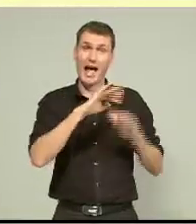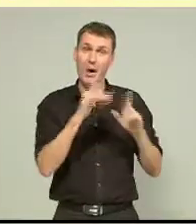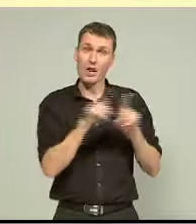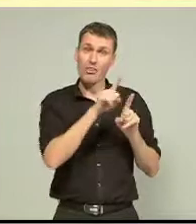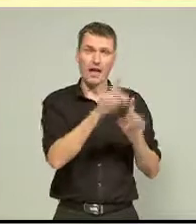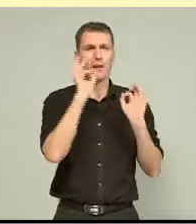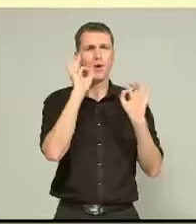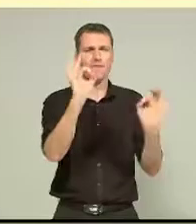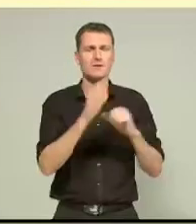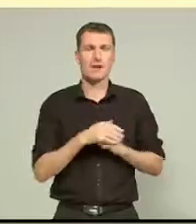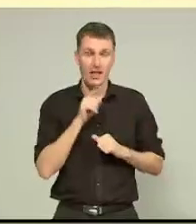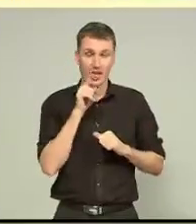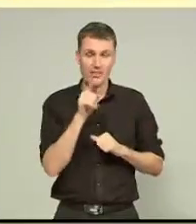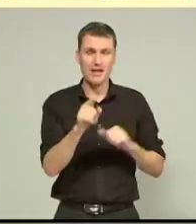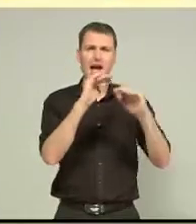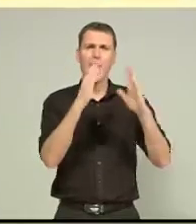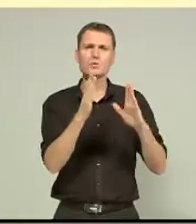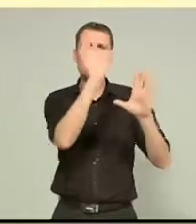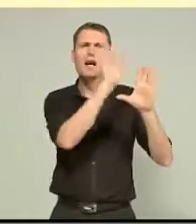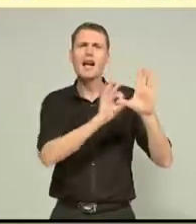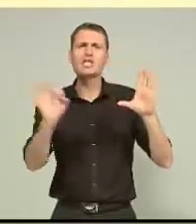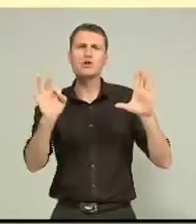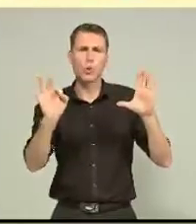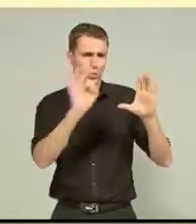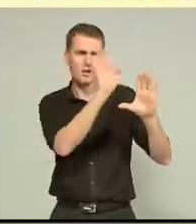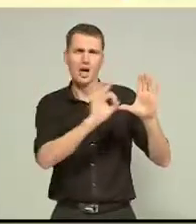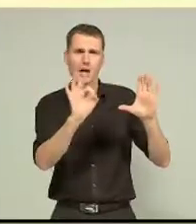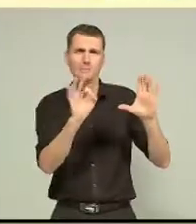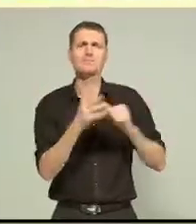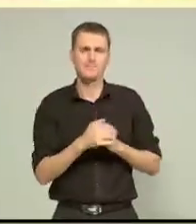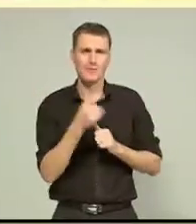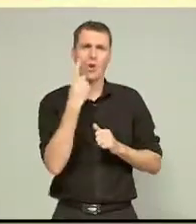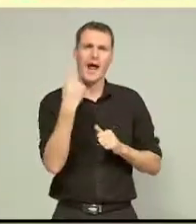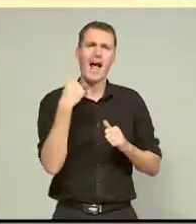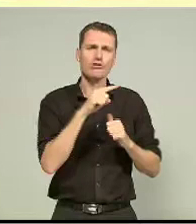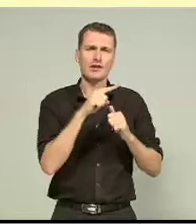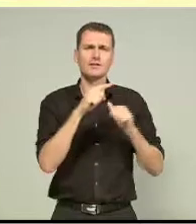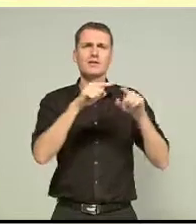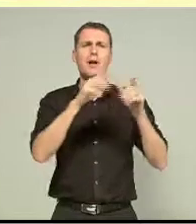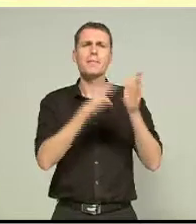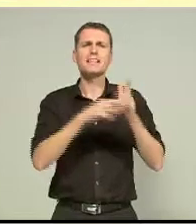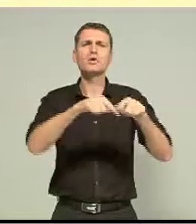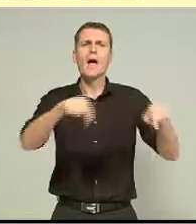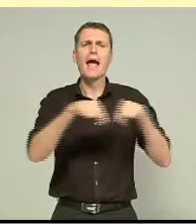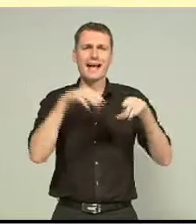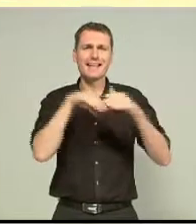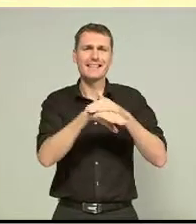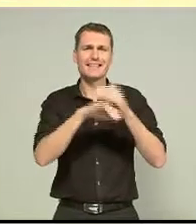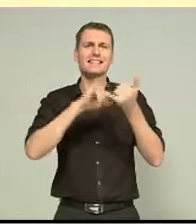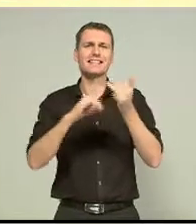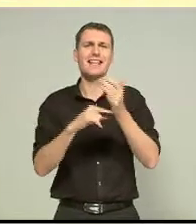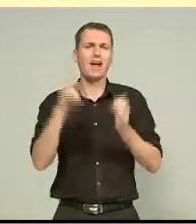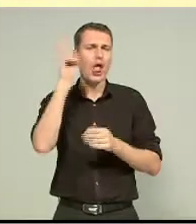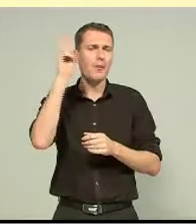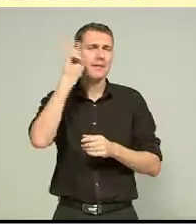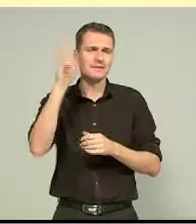home is a multi-bedroom spacious house on 100 square metres in St Albans. There's one major bedroom and then there's two